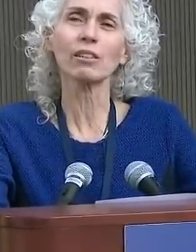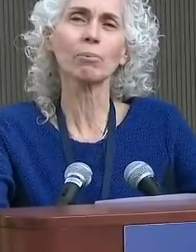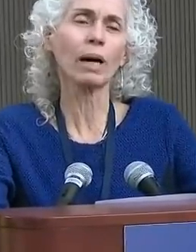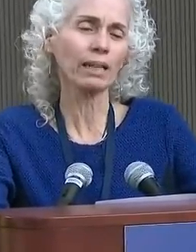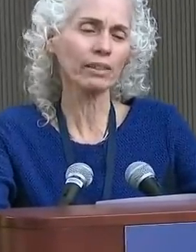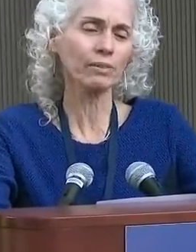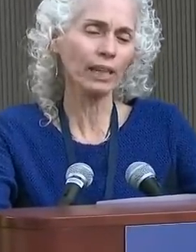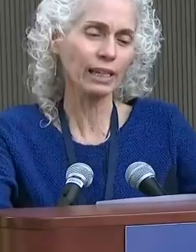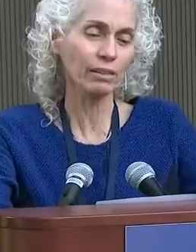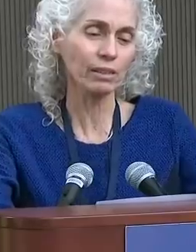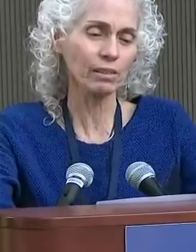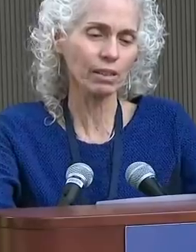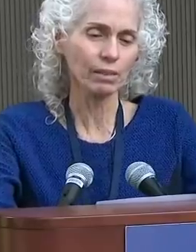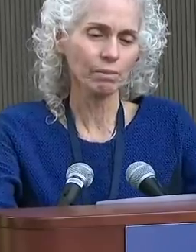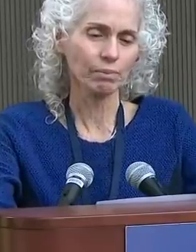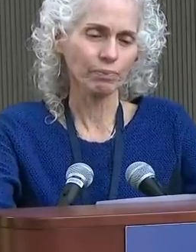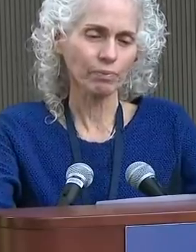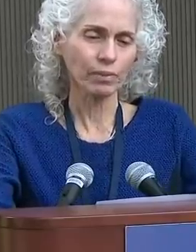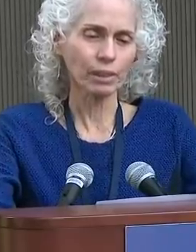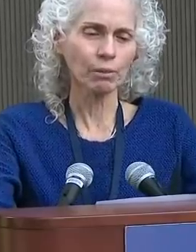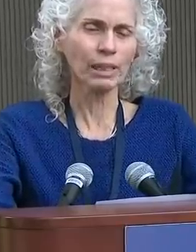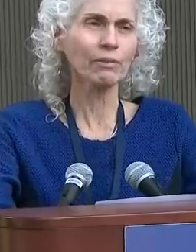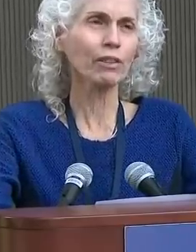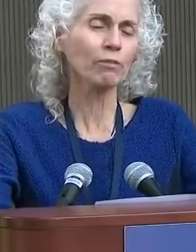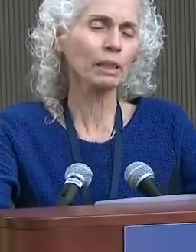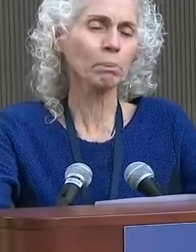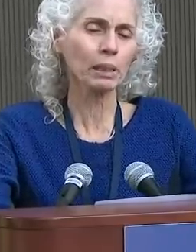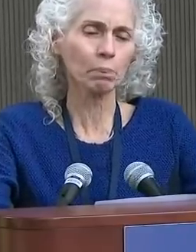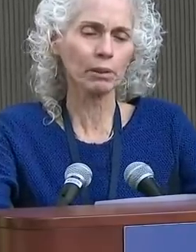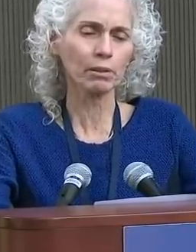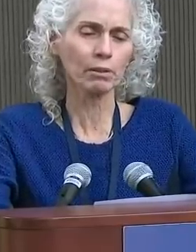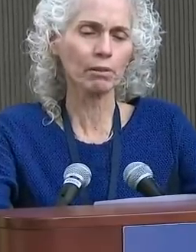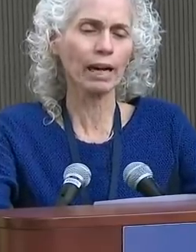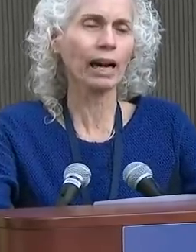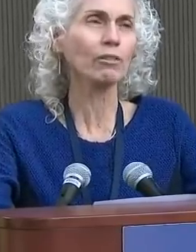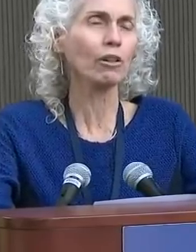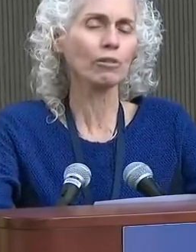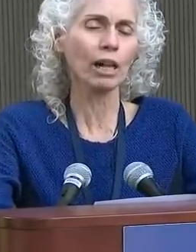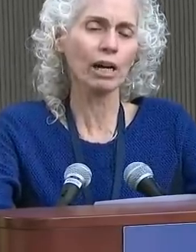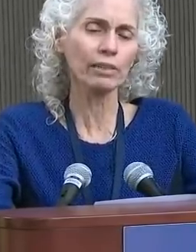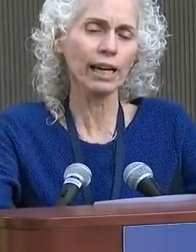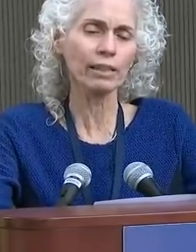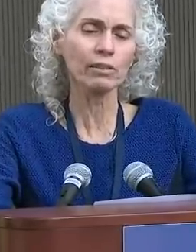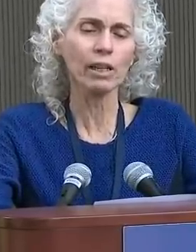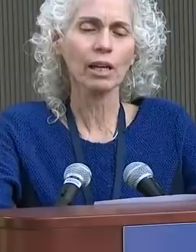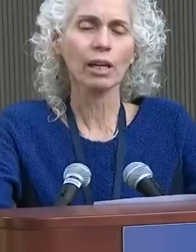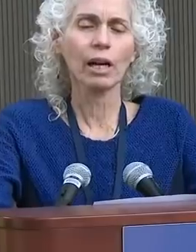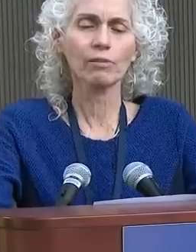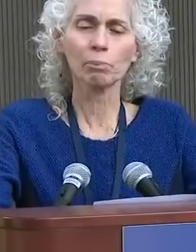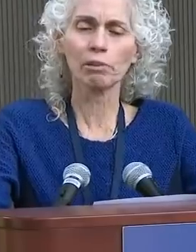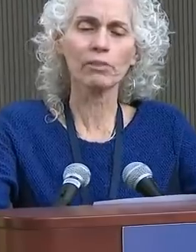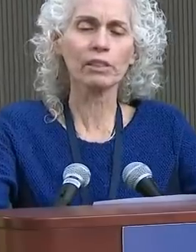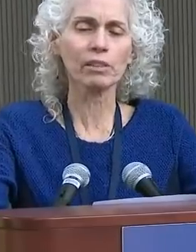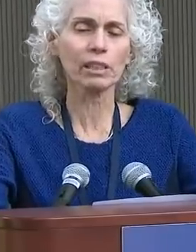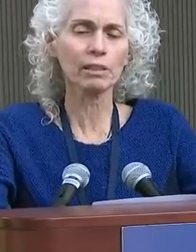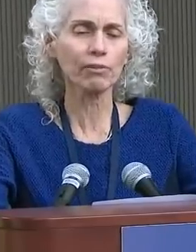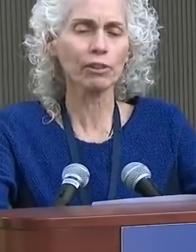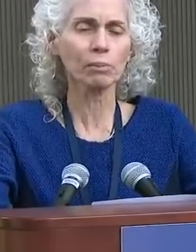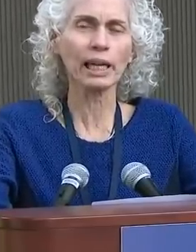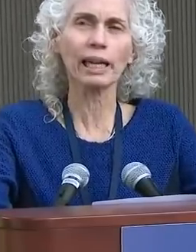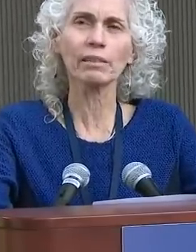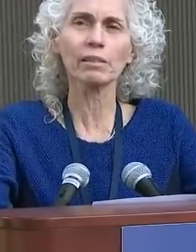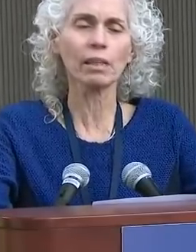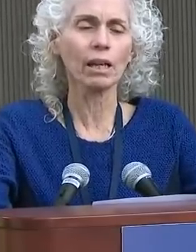additional positive cases. We have three people who are household contacts of a previously